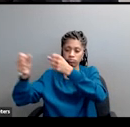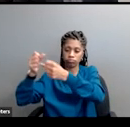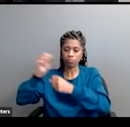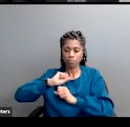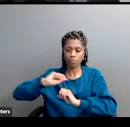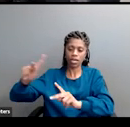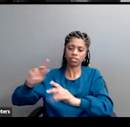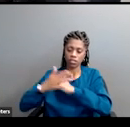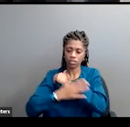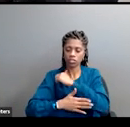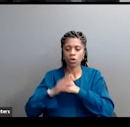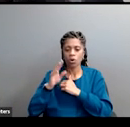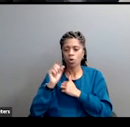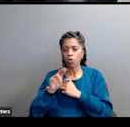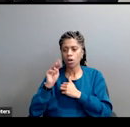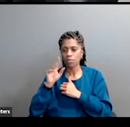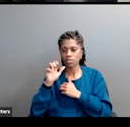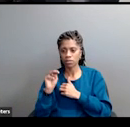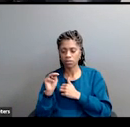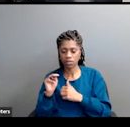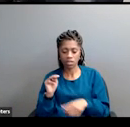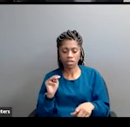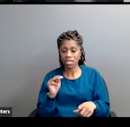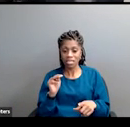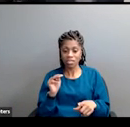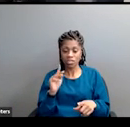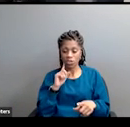your enemy is not white people in general.